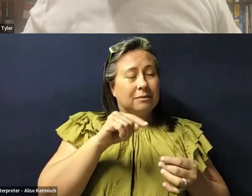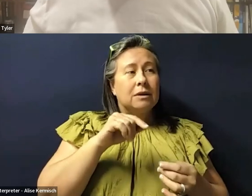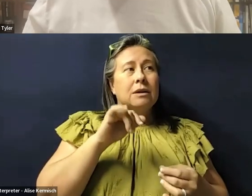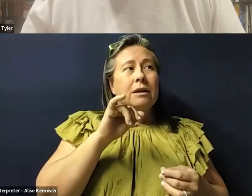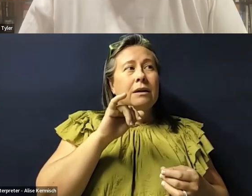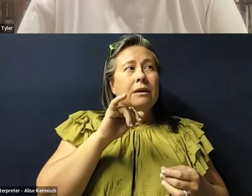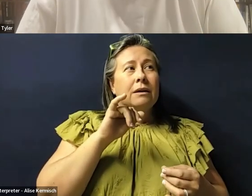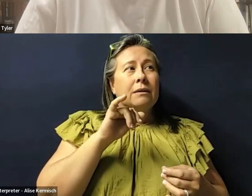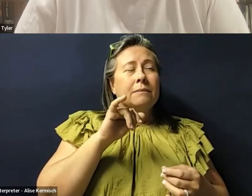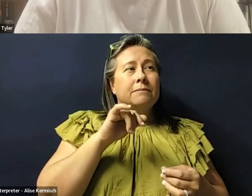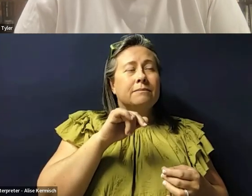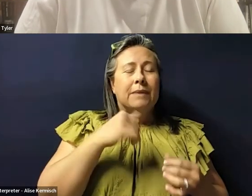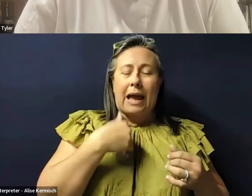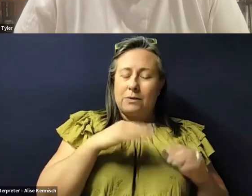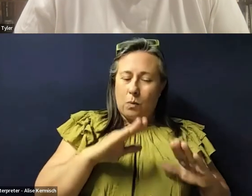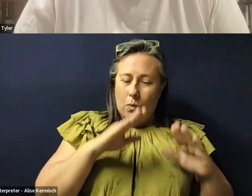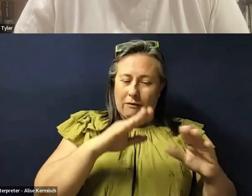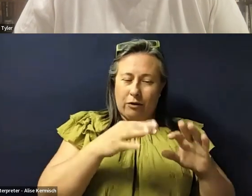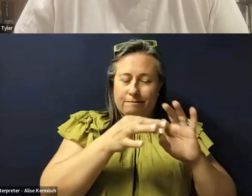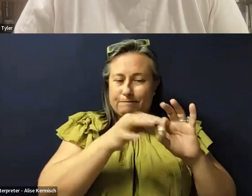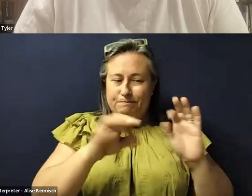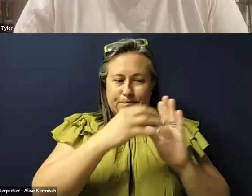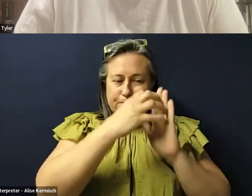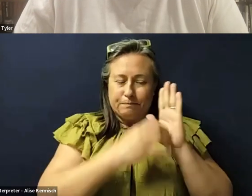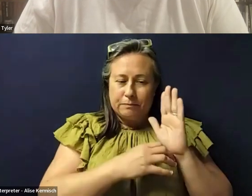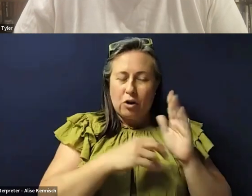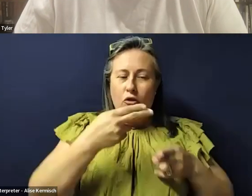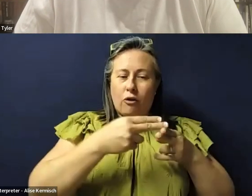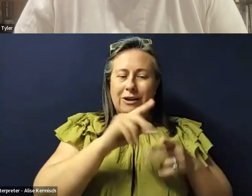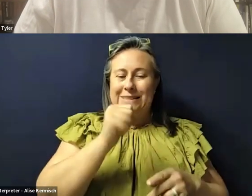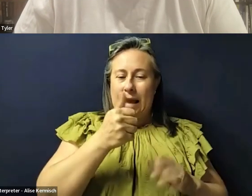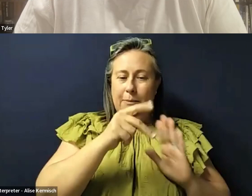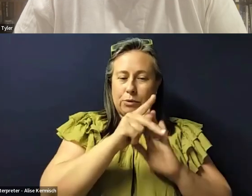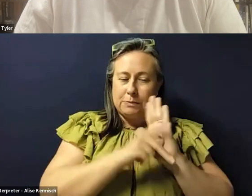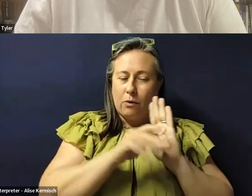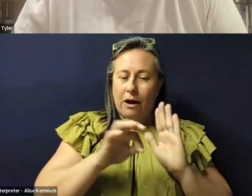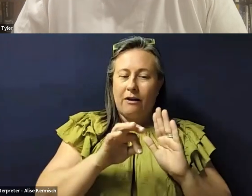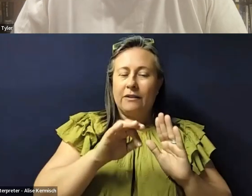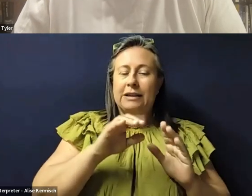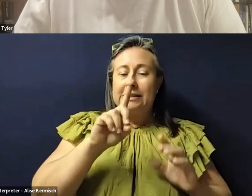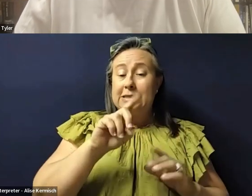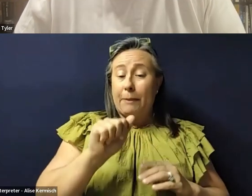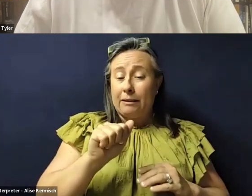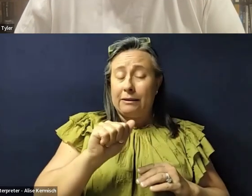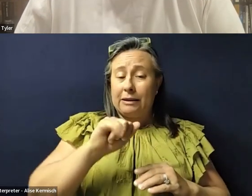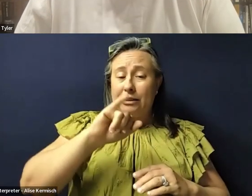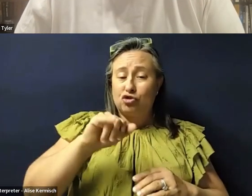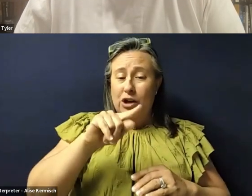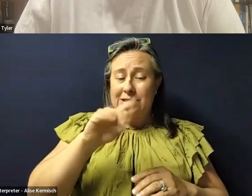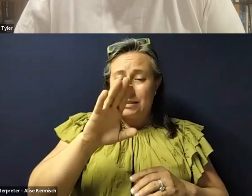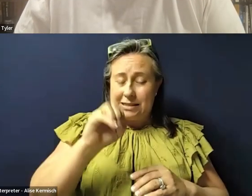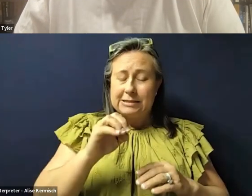um, statement that's titled the 10 principles of disability justice. at the top of it, um,